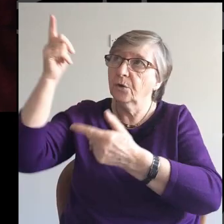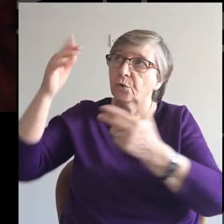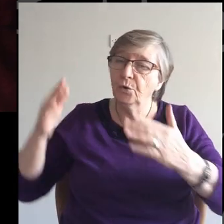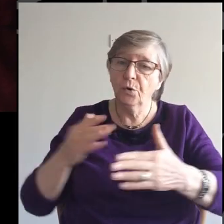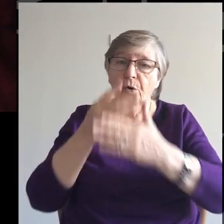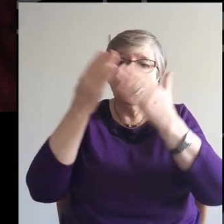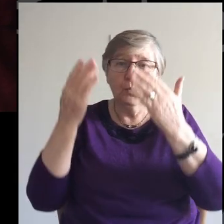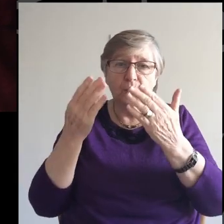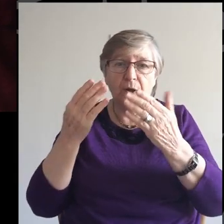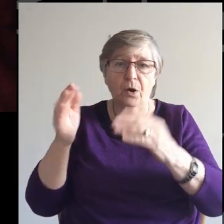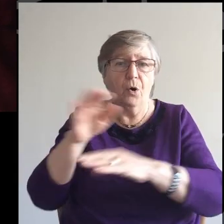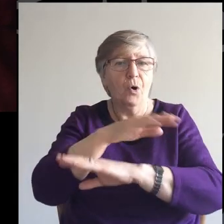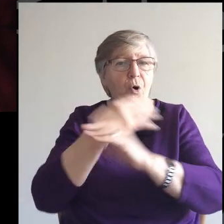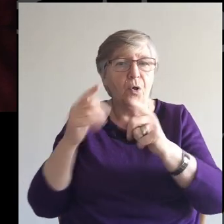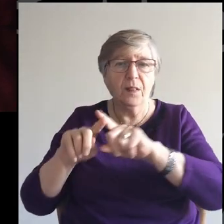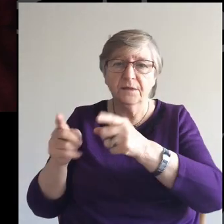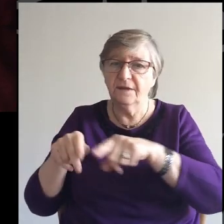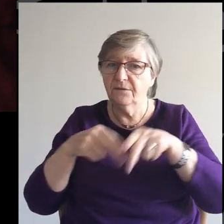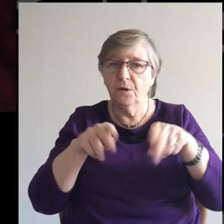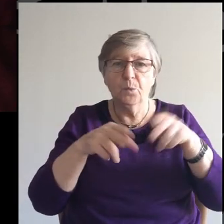In every way That we can